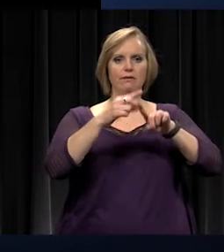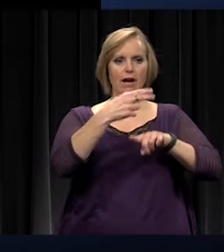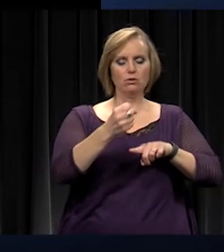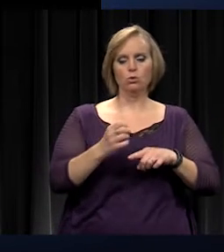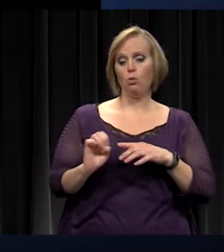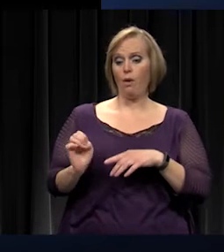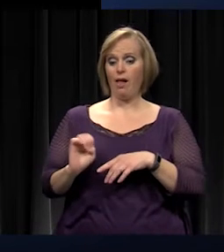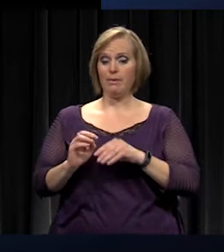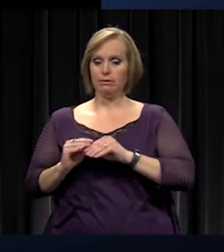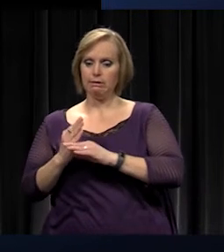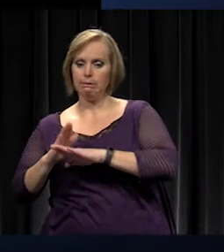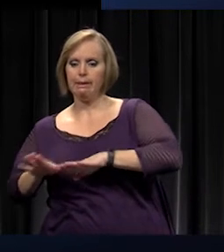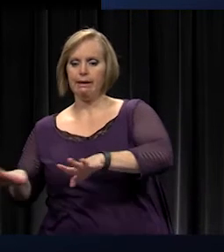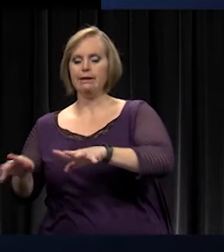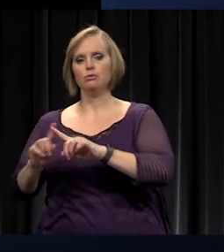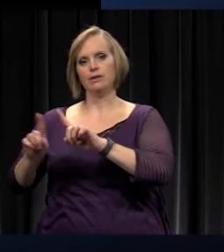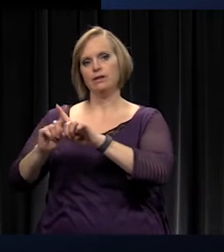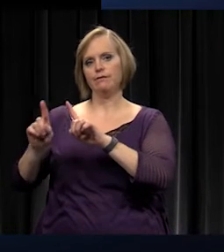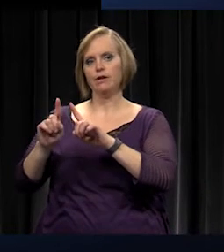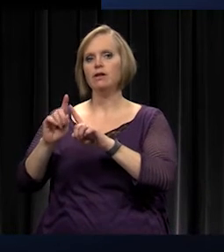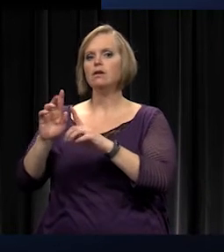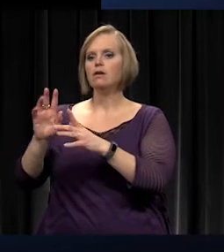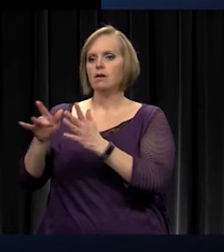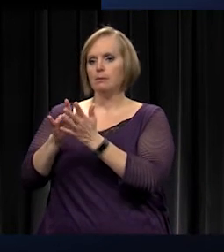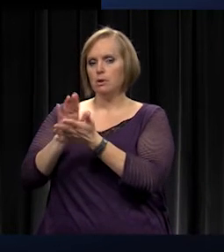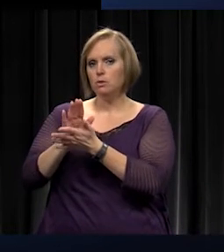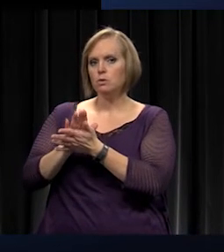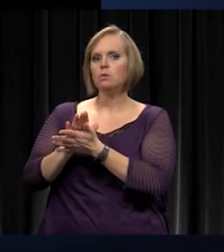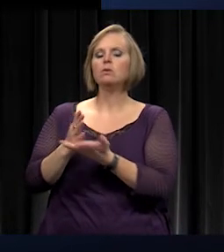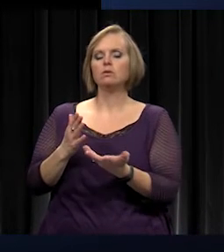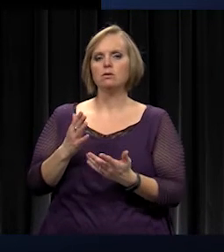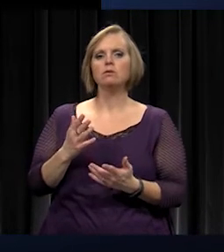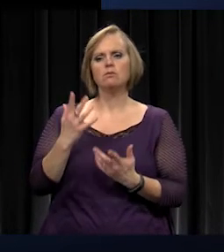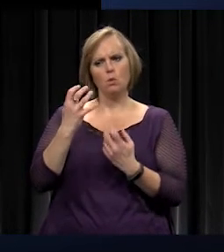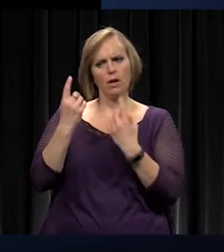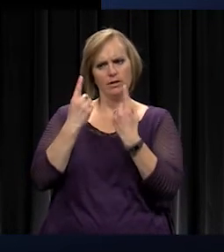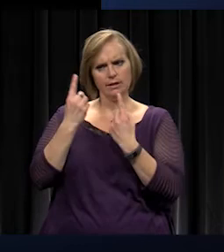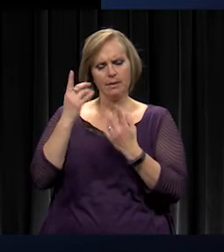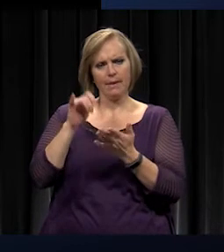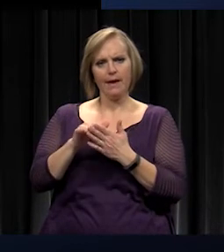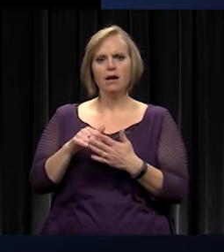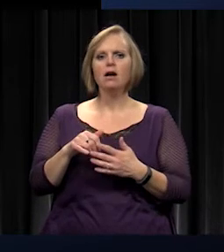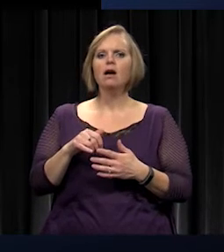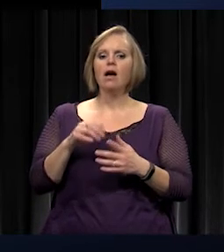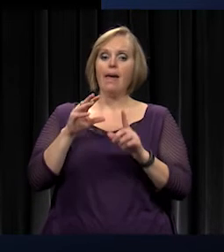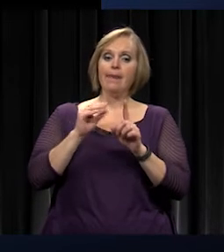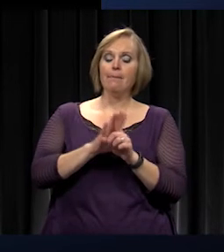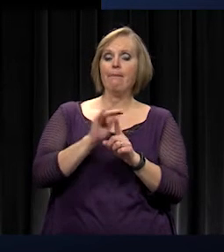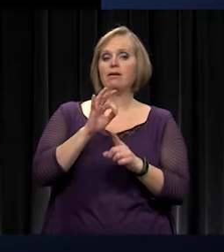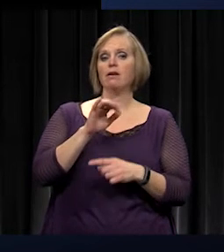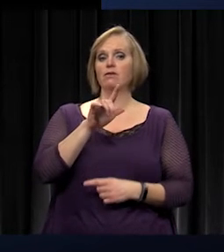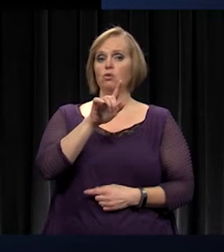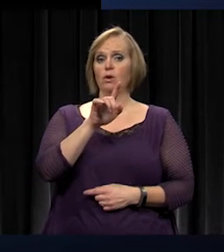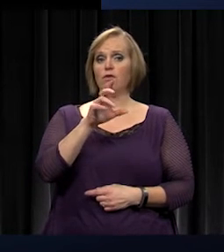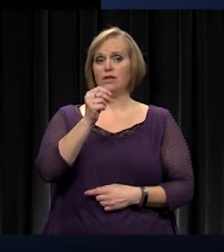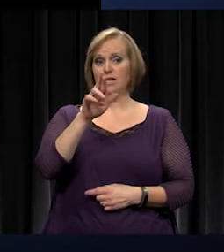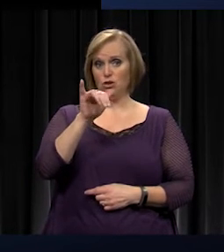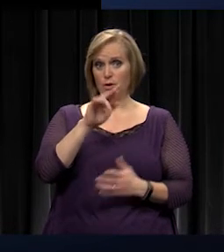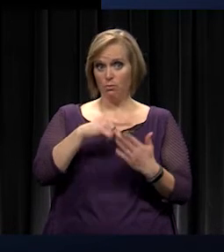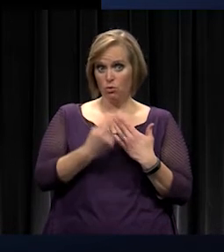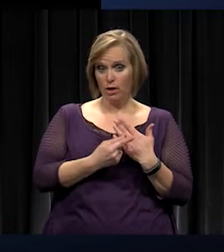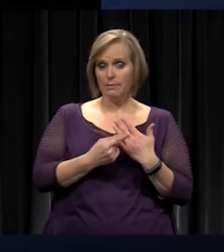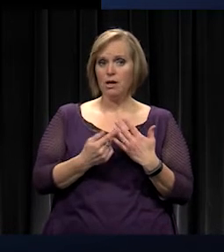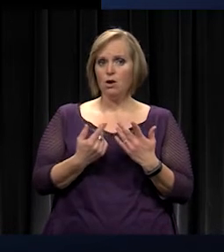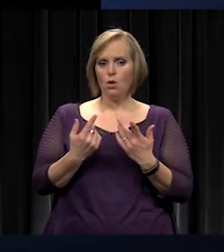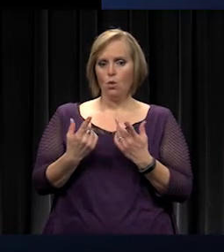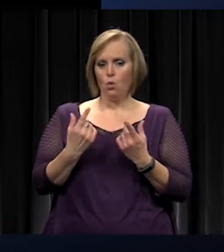schools. So that was something they wanted us to continue to keep in mind. We talked about the impact of 21st century programs, where they are now, and kind